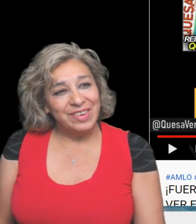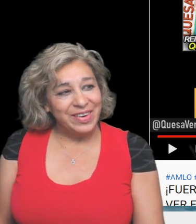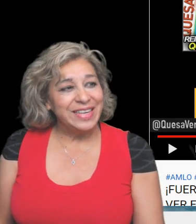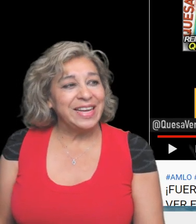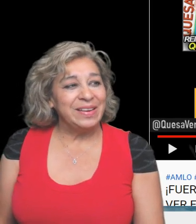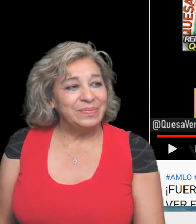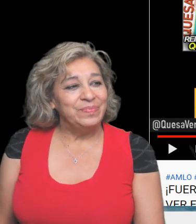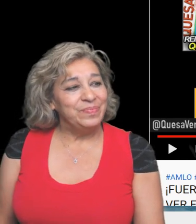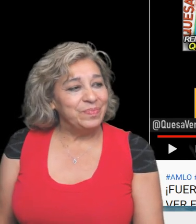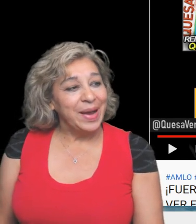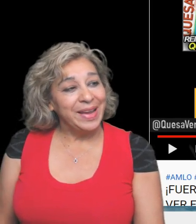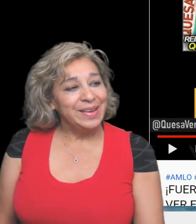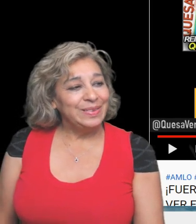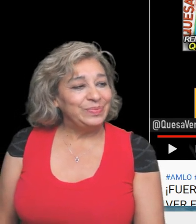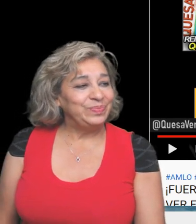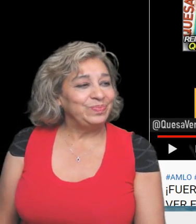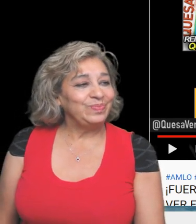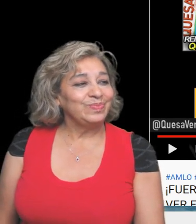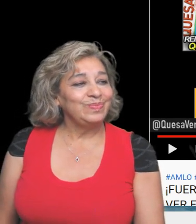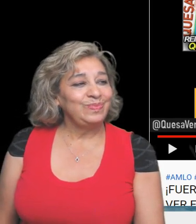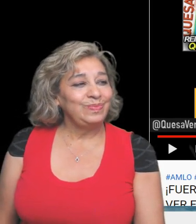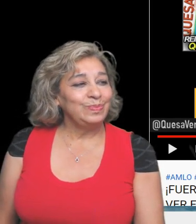Have a great day. Bye. Bye.